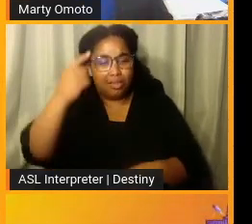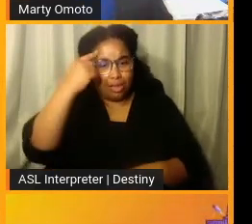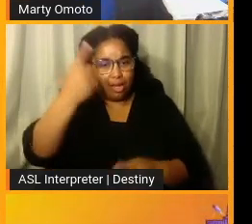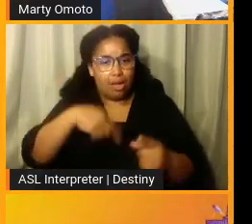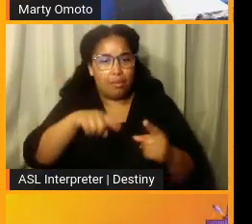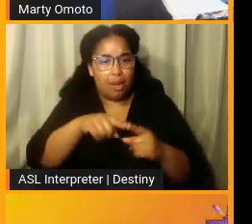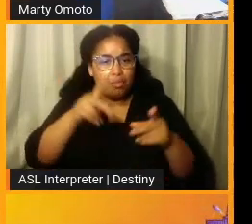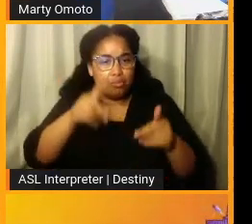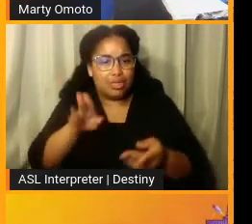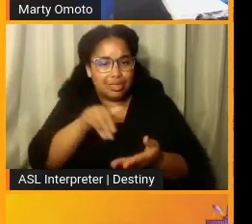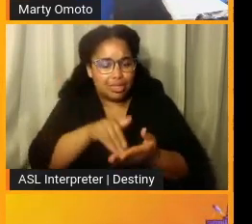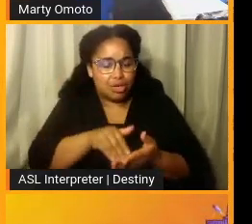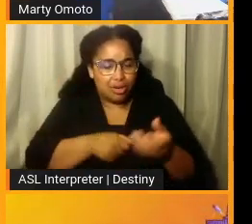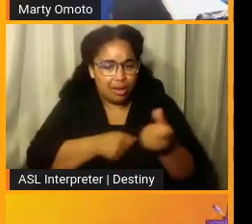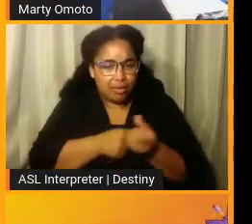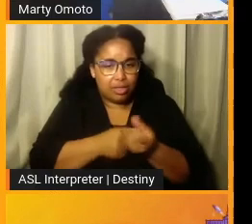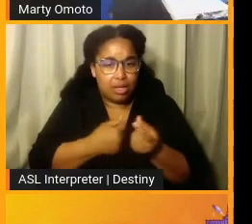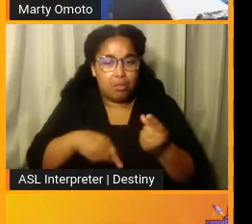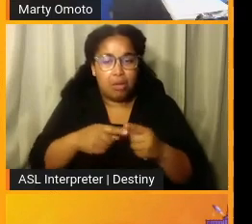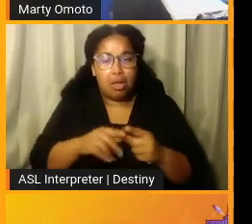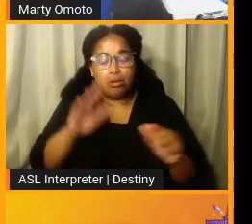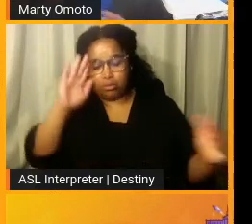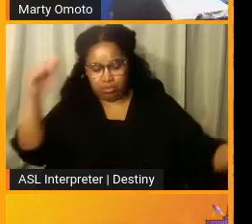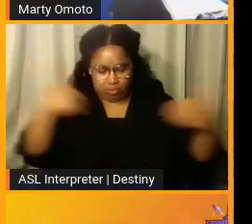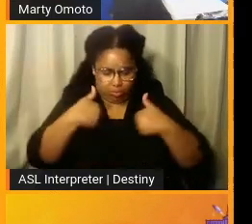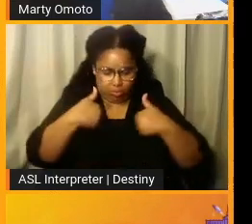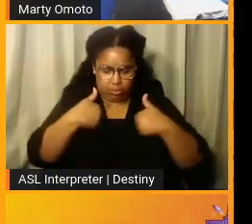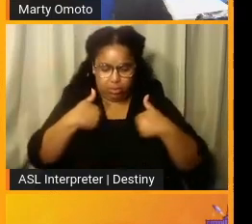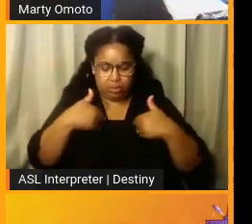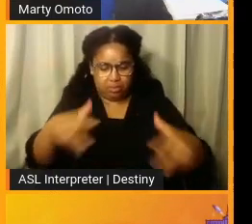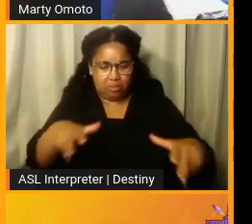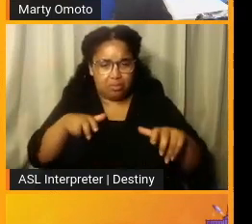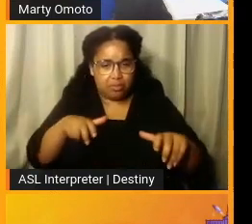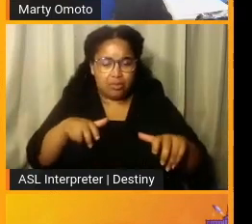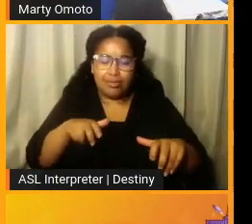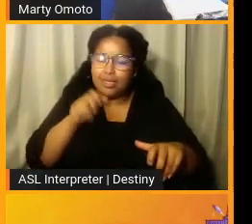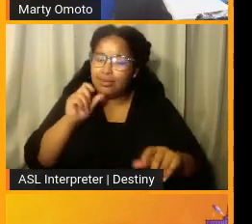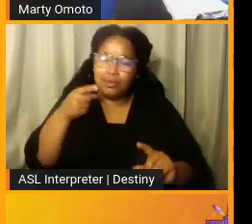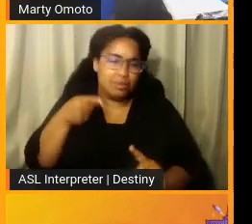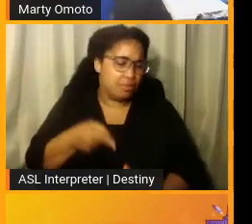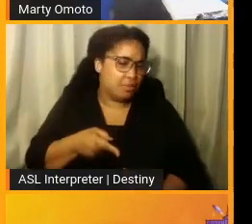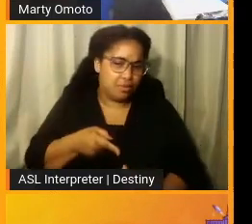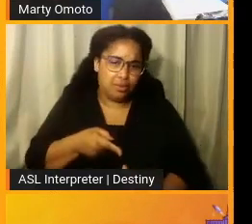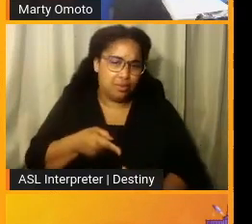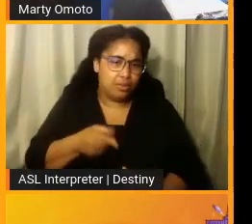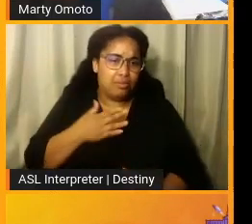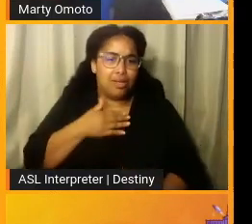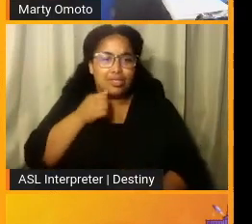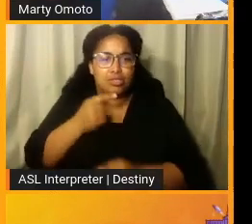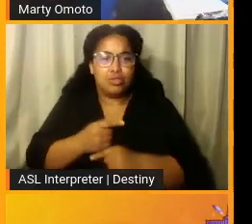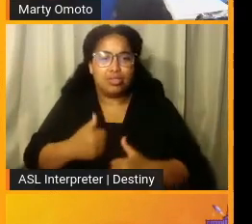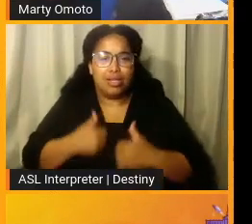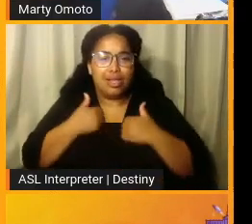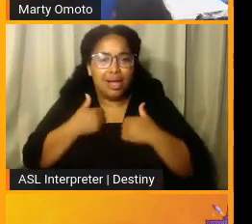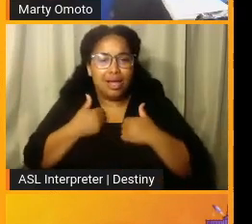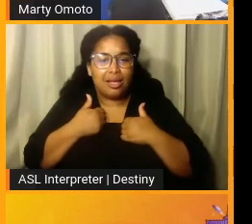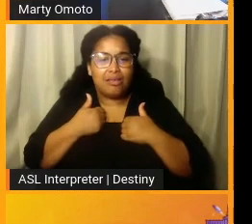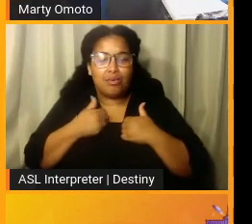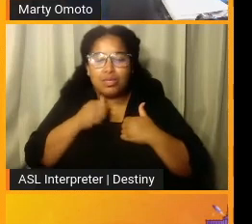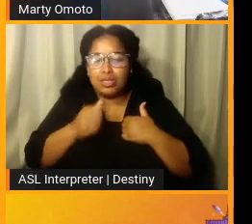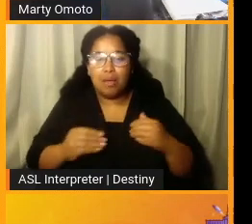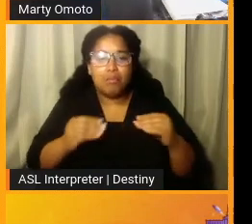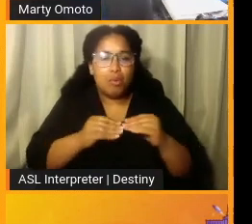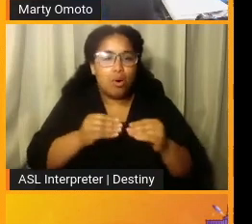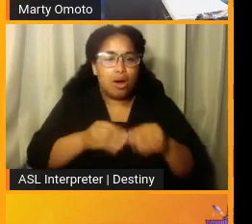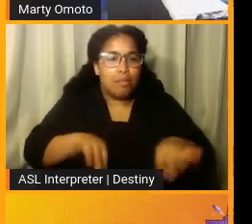advocacy is not about being self-centered. It's not about being selfish. And my sister's life was not more important than mine.